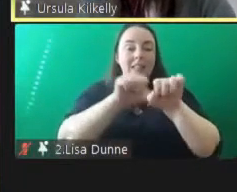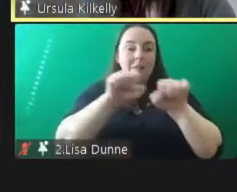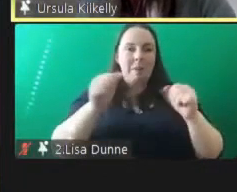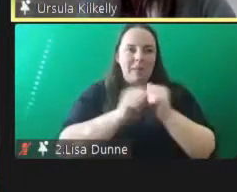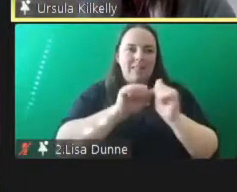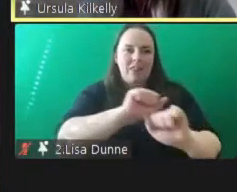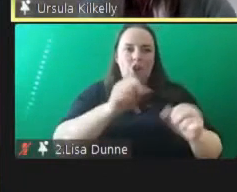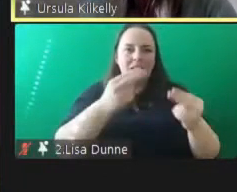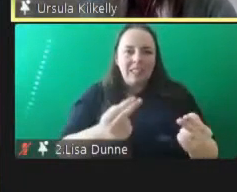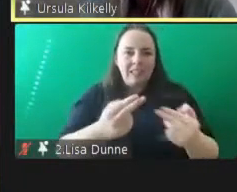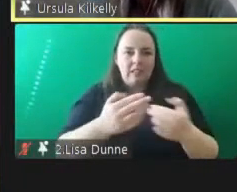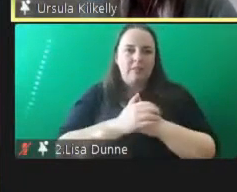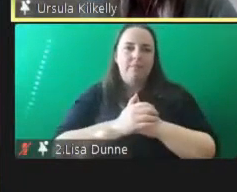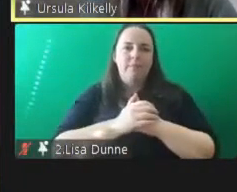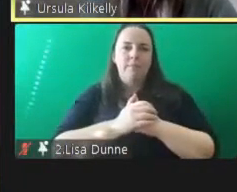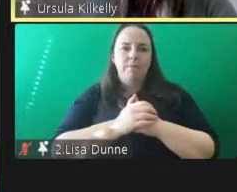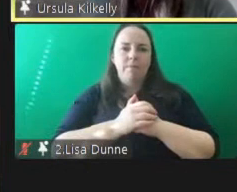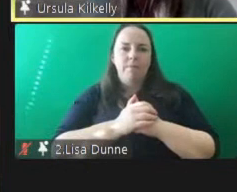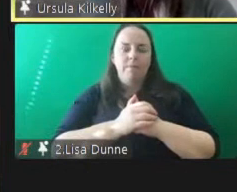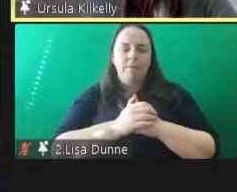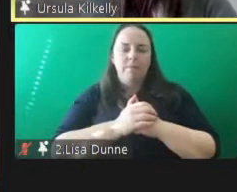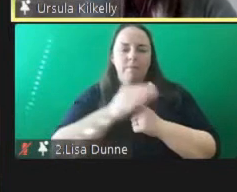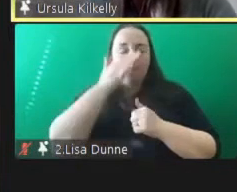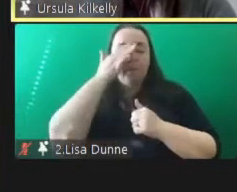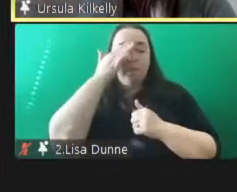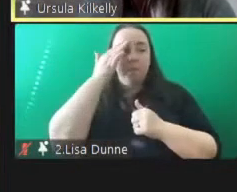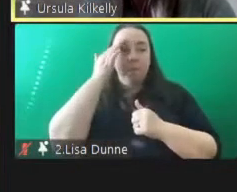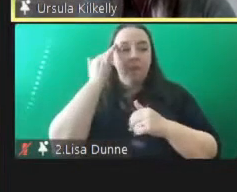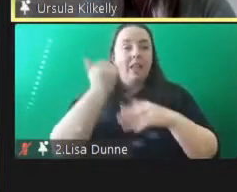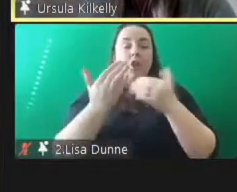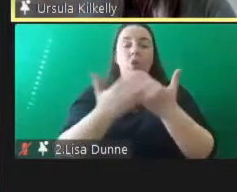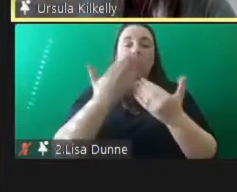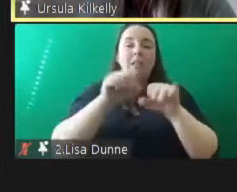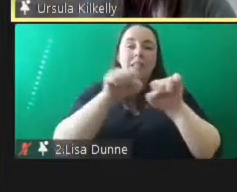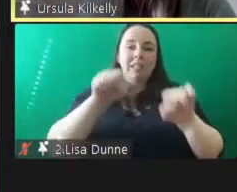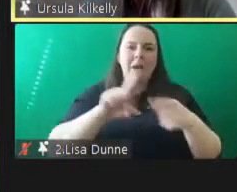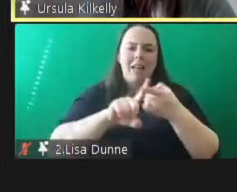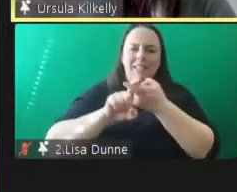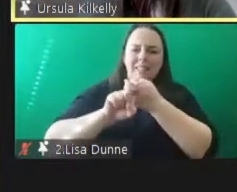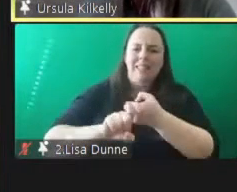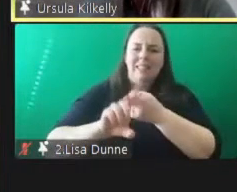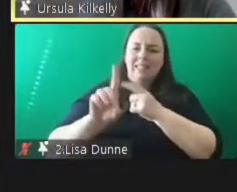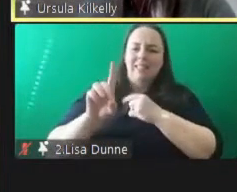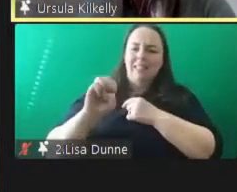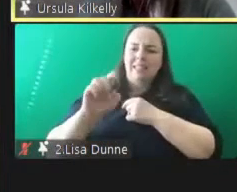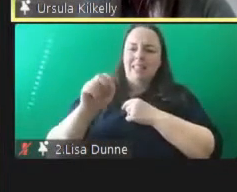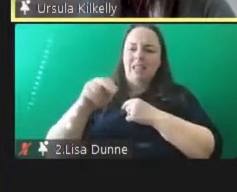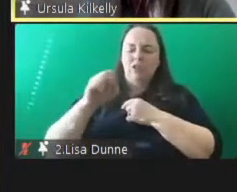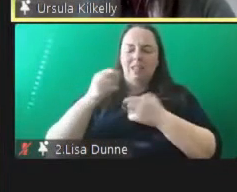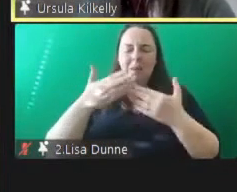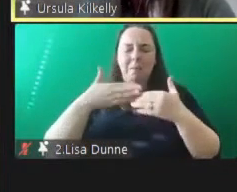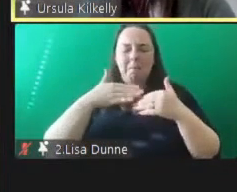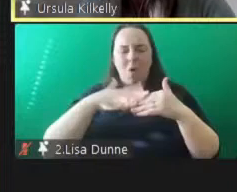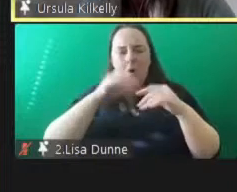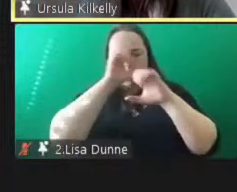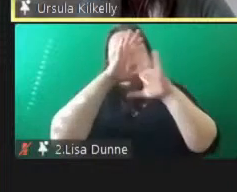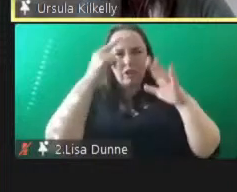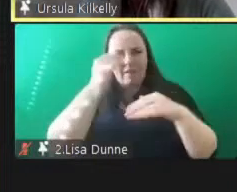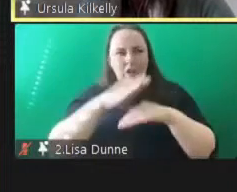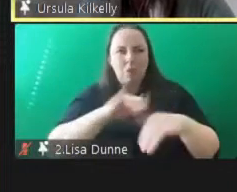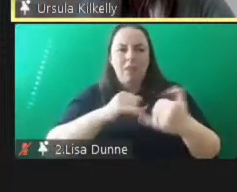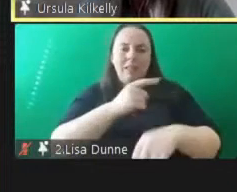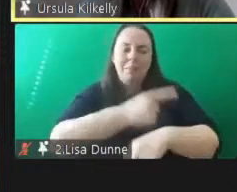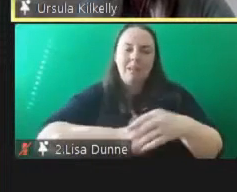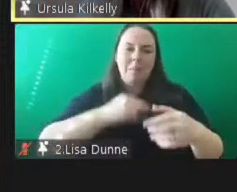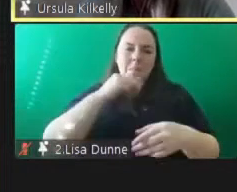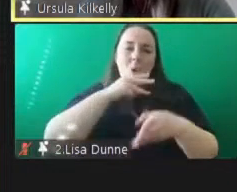greater visibility um in the youth system and and in detention more generally and i think training and inspection it could be a really important way